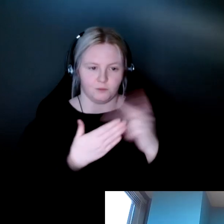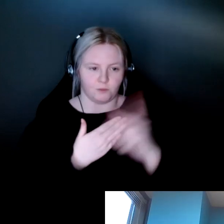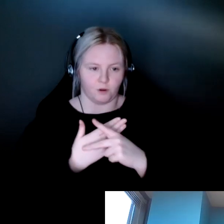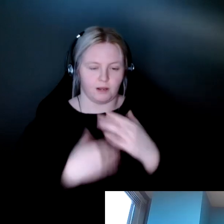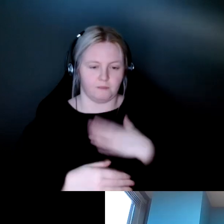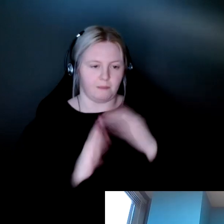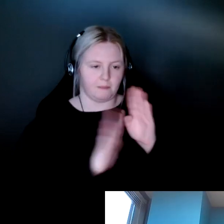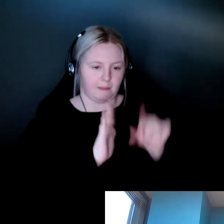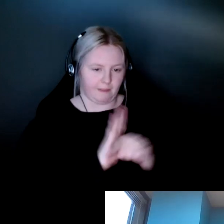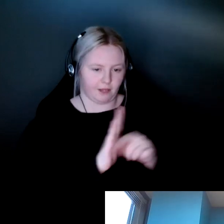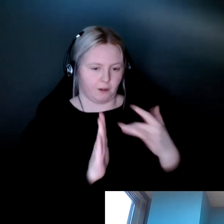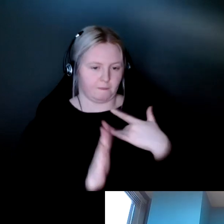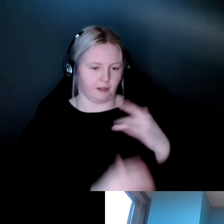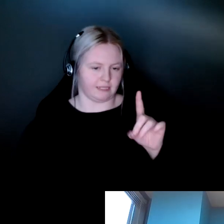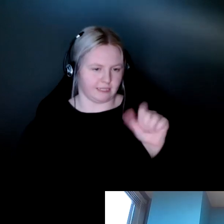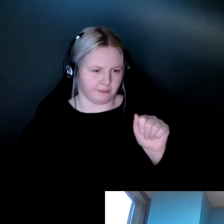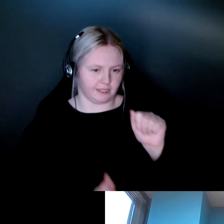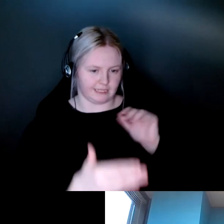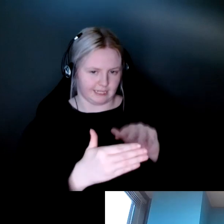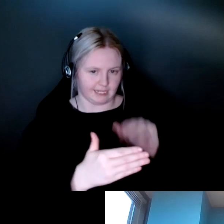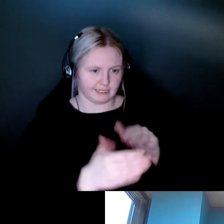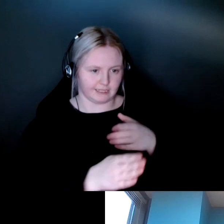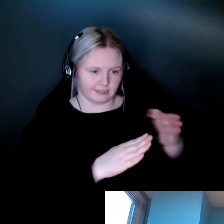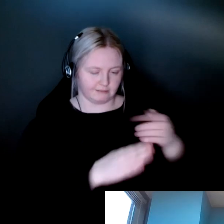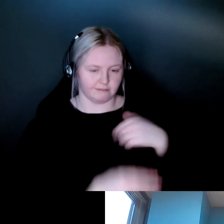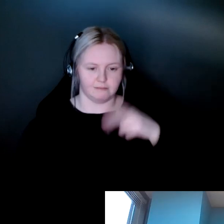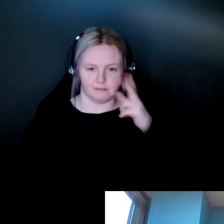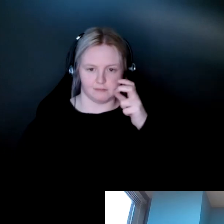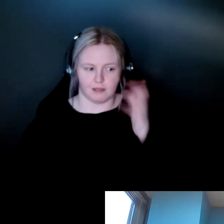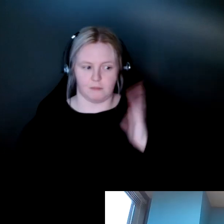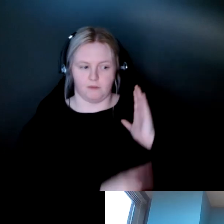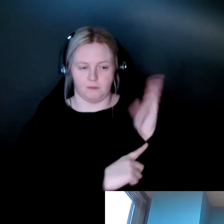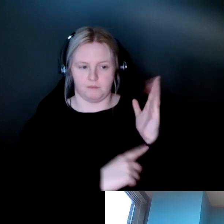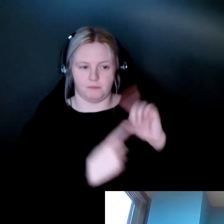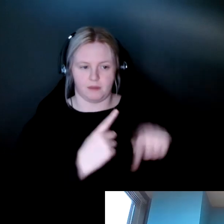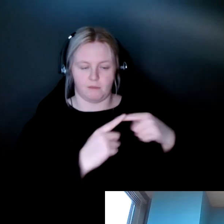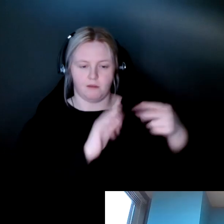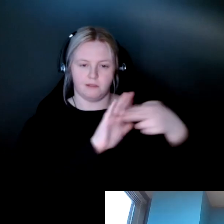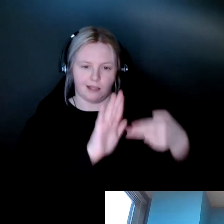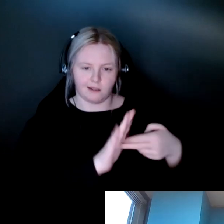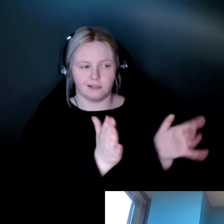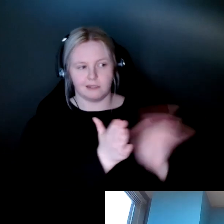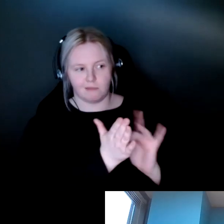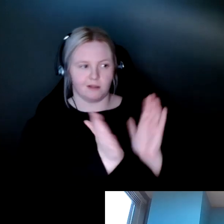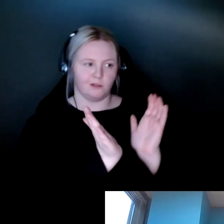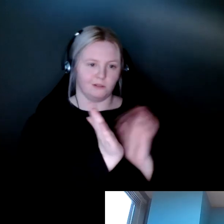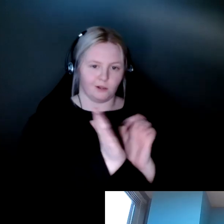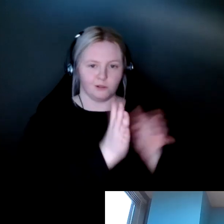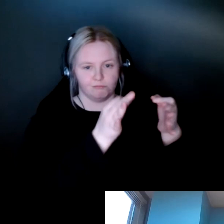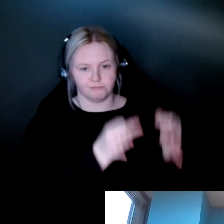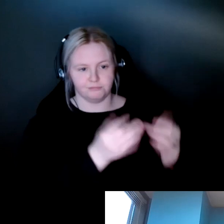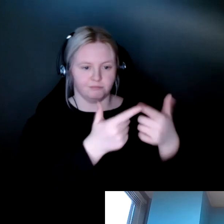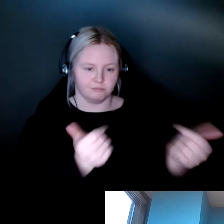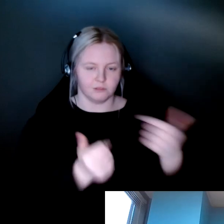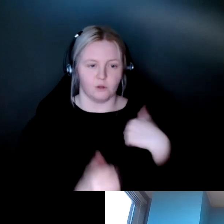background is in disability studies and we heard a lot in the last presentation about sort of a more diagnostic and medical model of disability. So for me, it was a